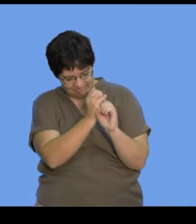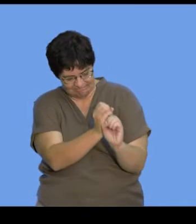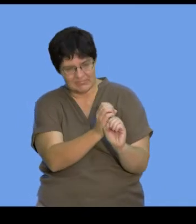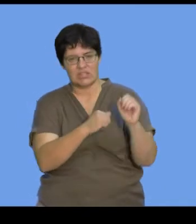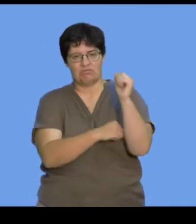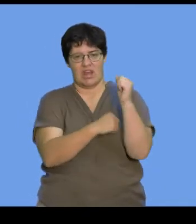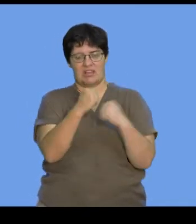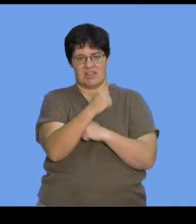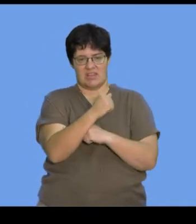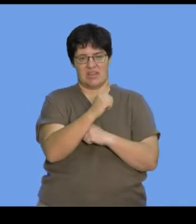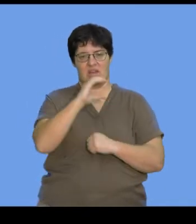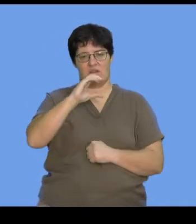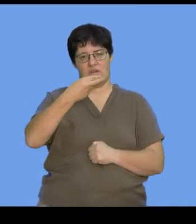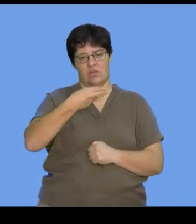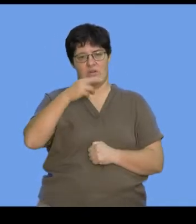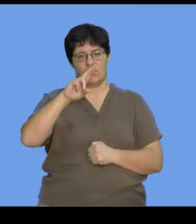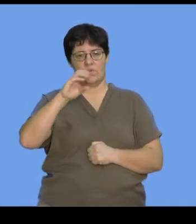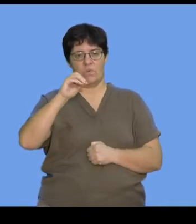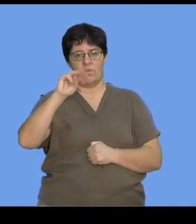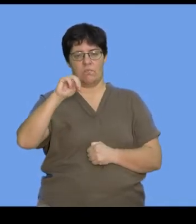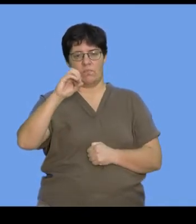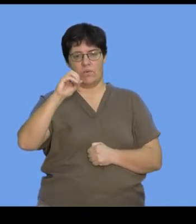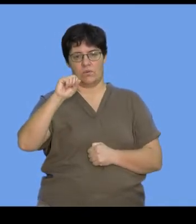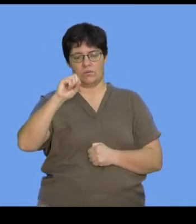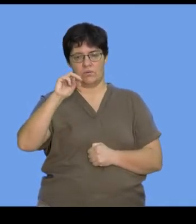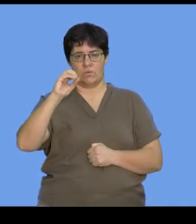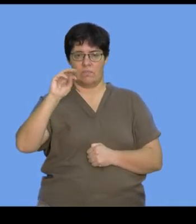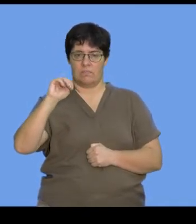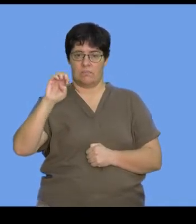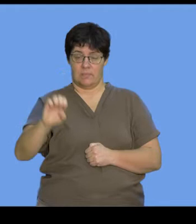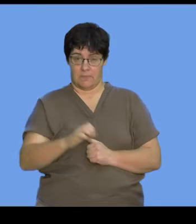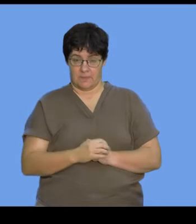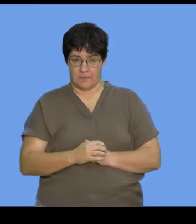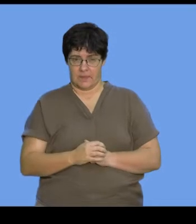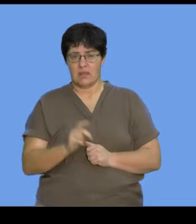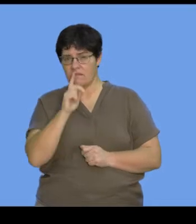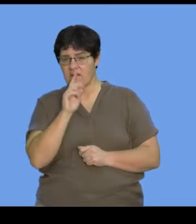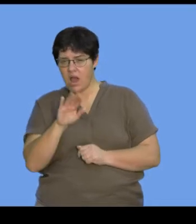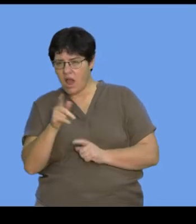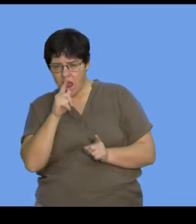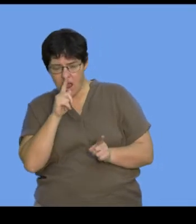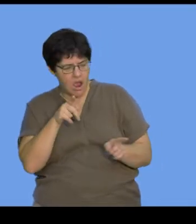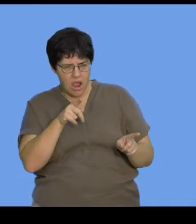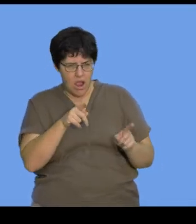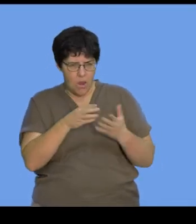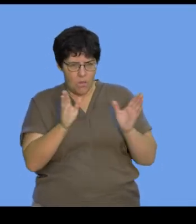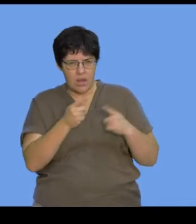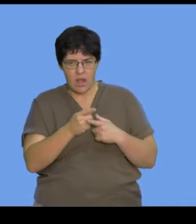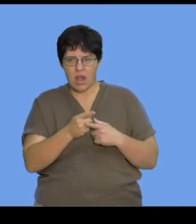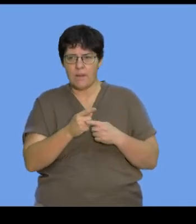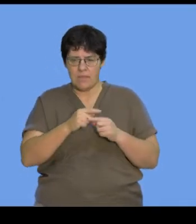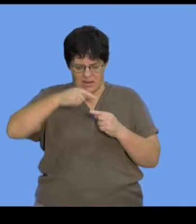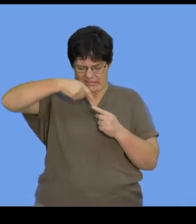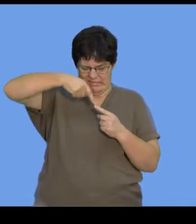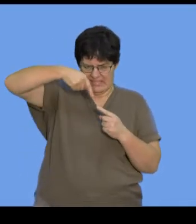the structure of a chromosome. So as I said, that this chromosome, if we unpack that, you can see that it's a